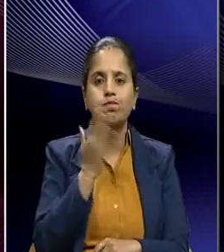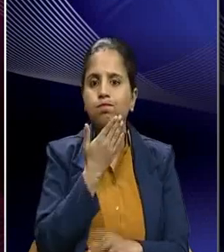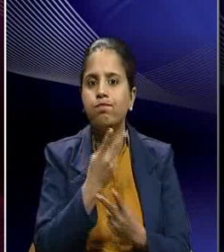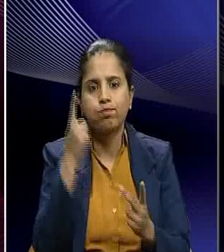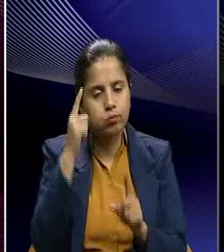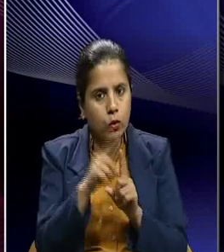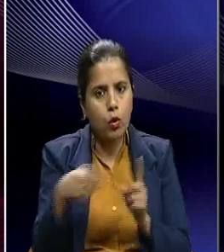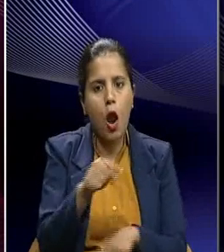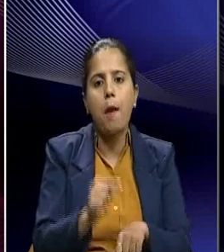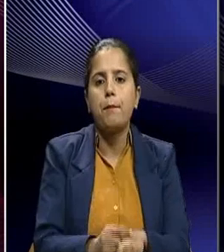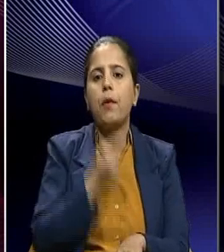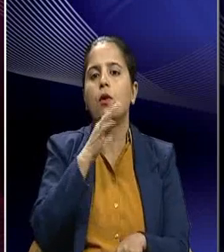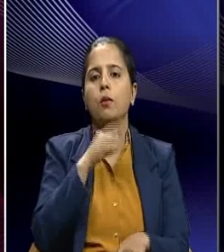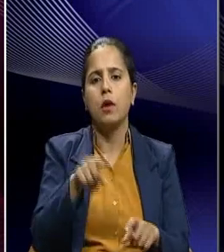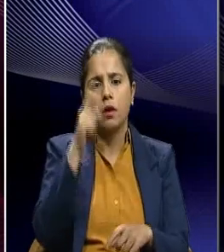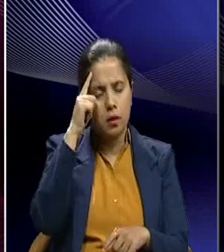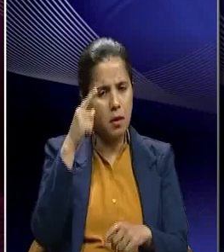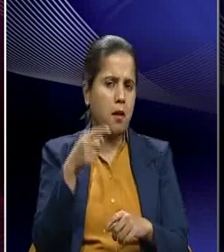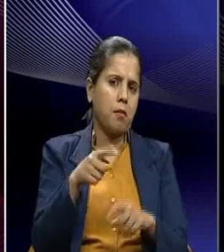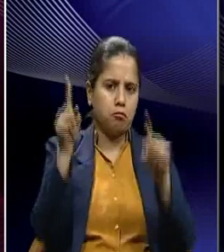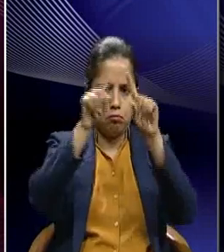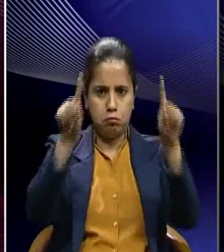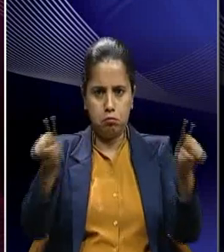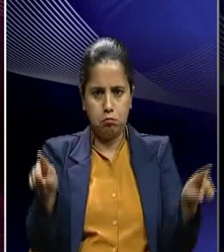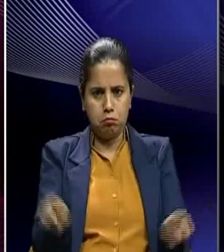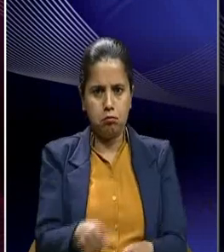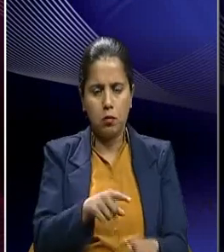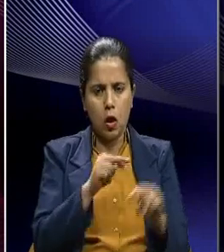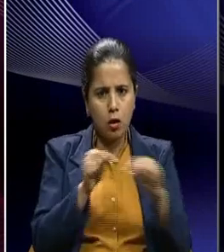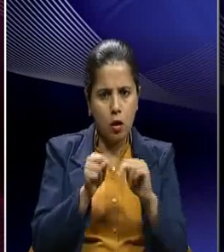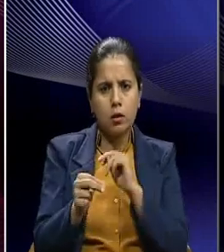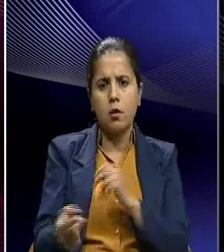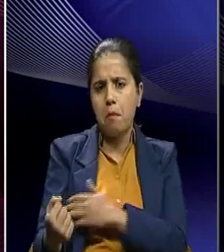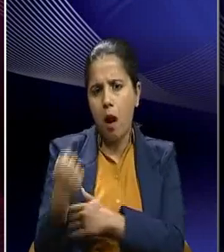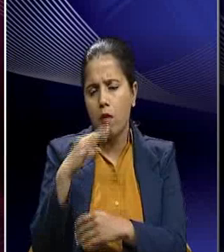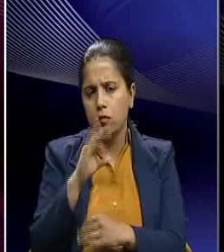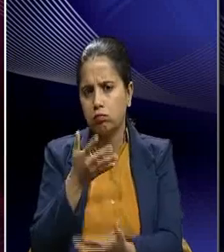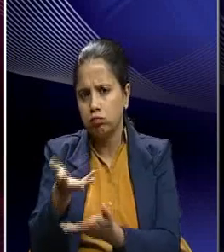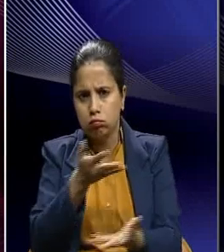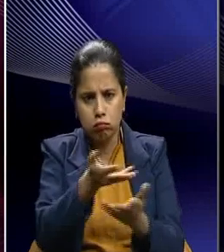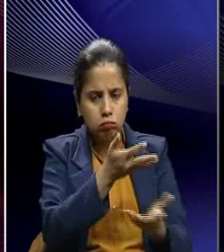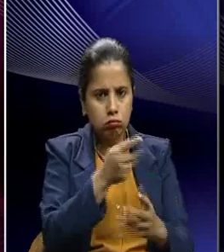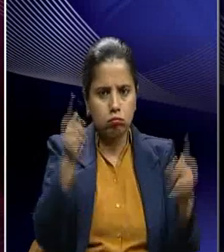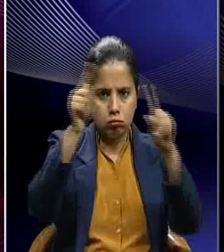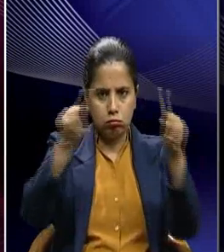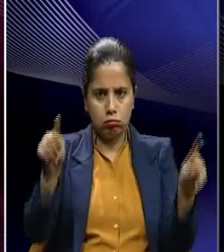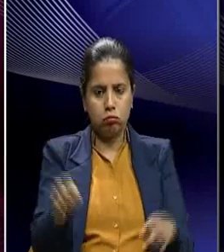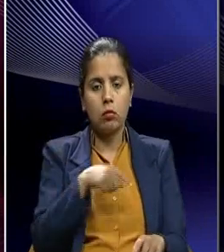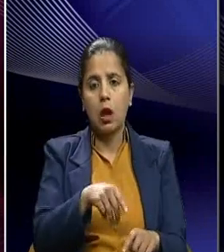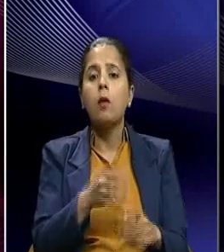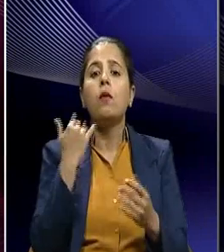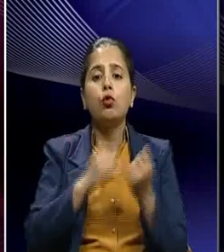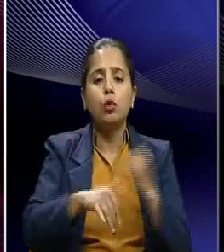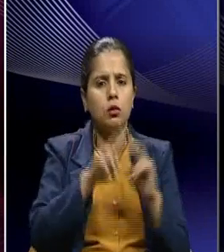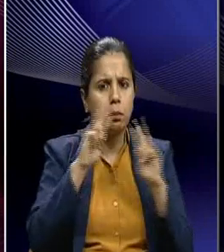opportunity to literally draw a map of India through his negotiation powers. And the way he used the social meetings